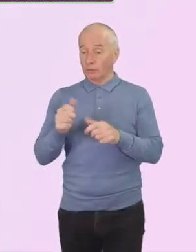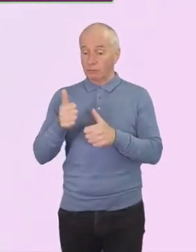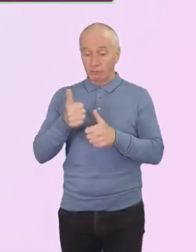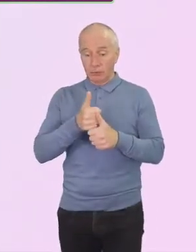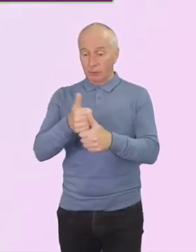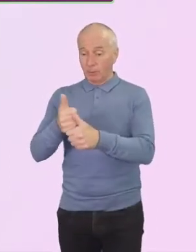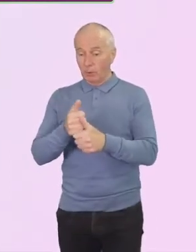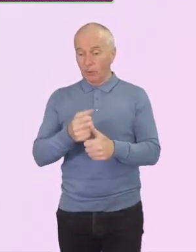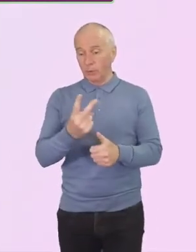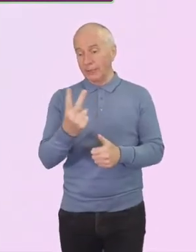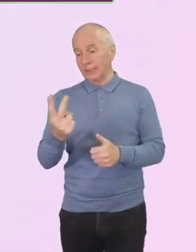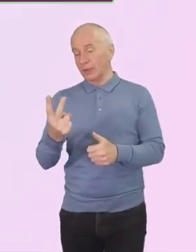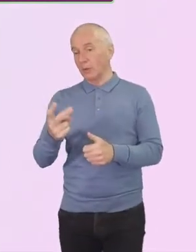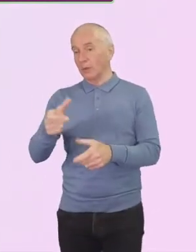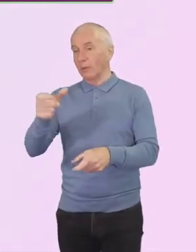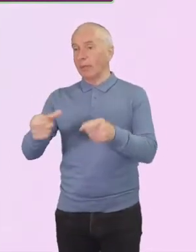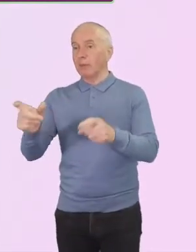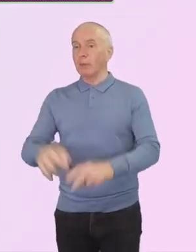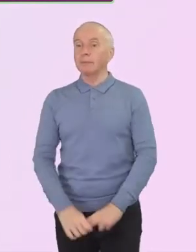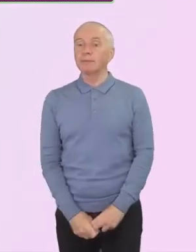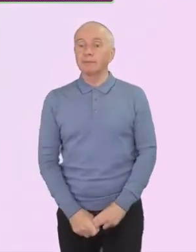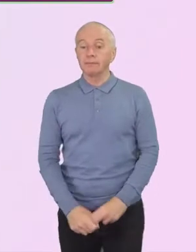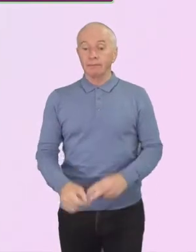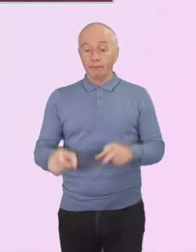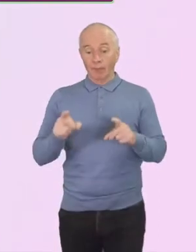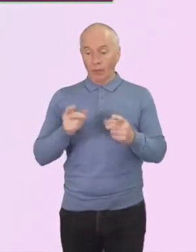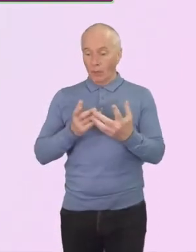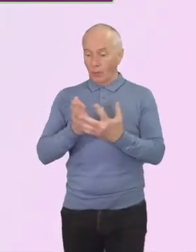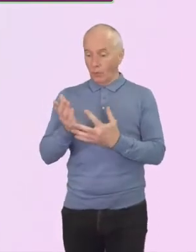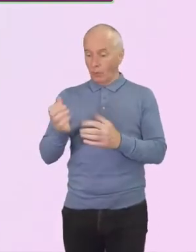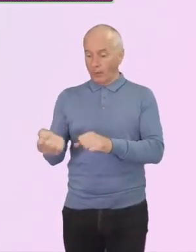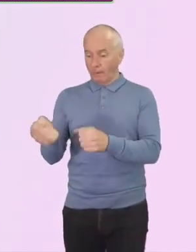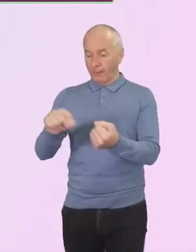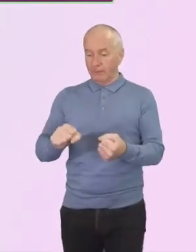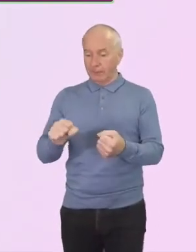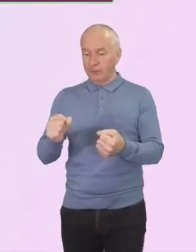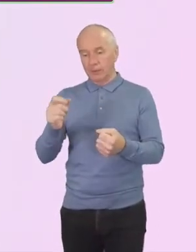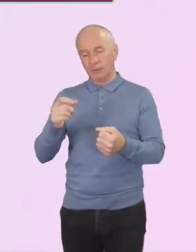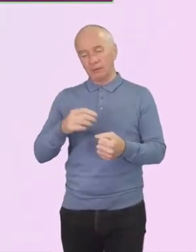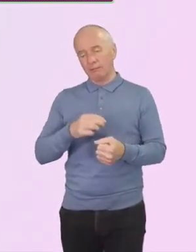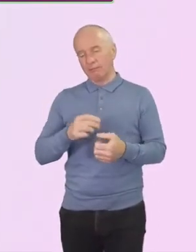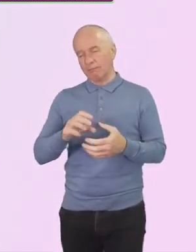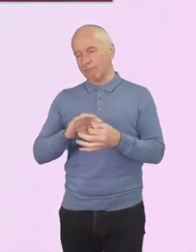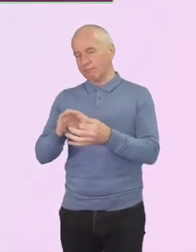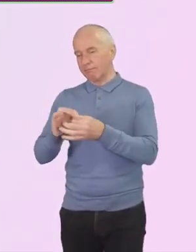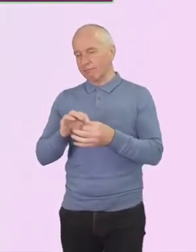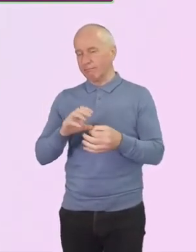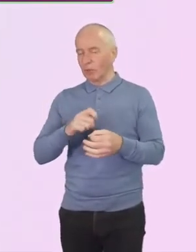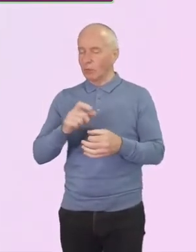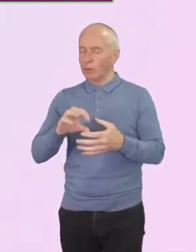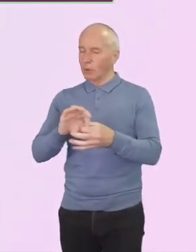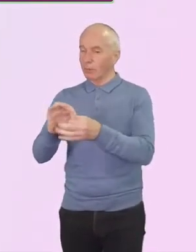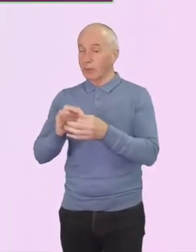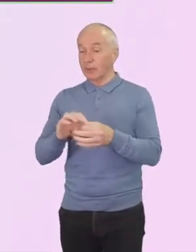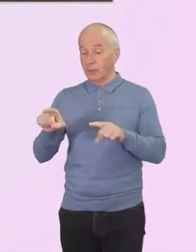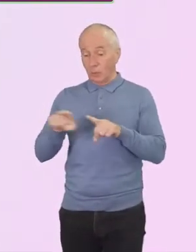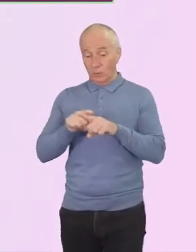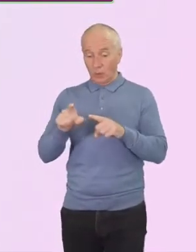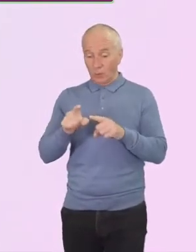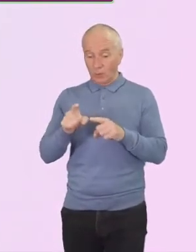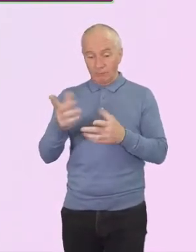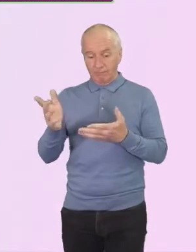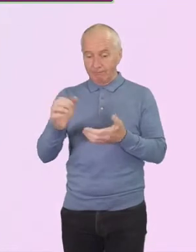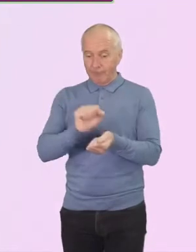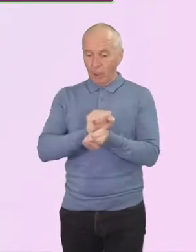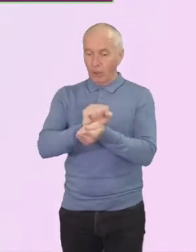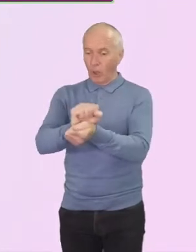In addition, through the Baptist Union Corporation, we have also given help to churches with loans with either